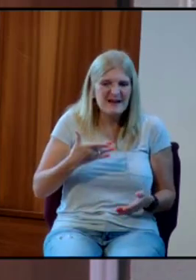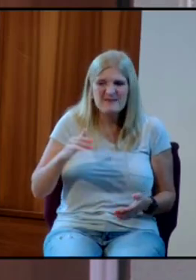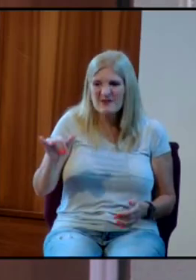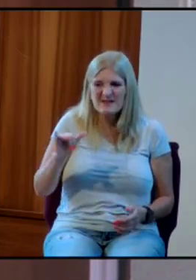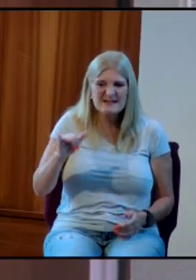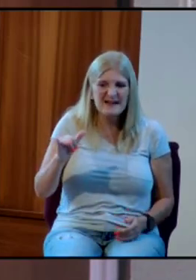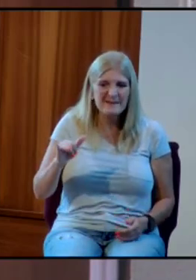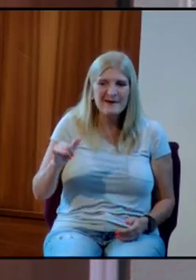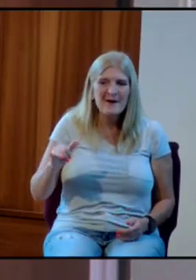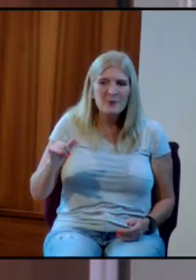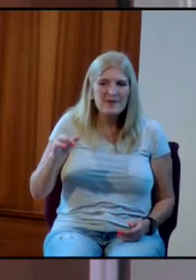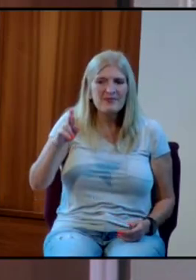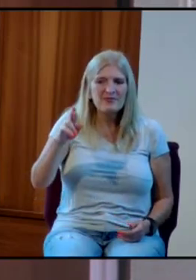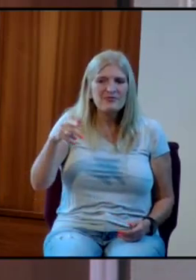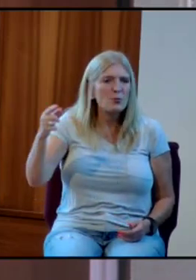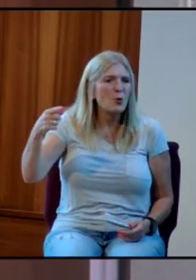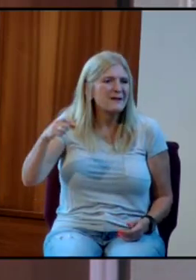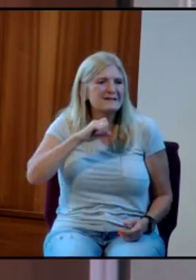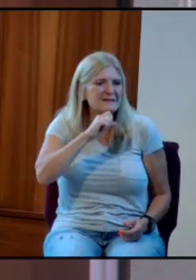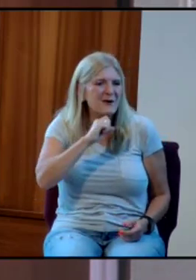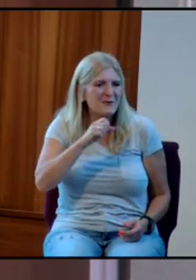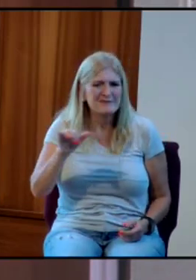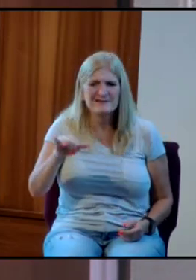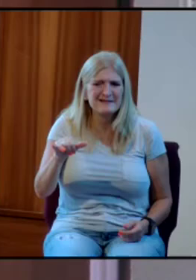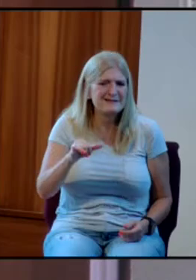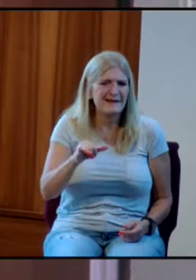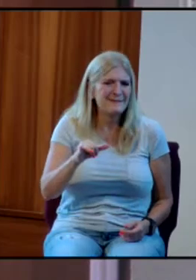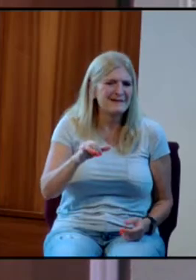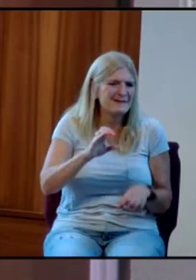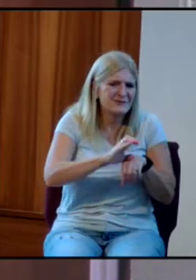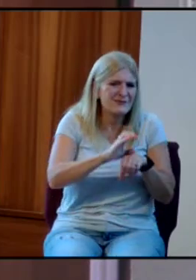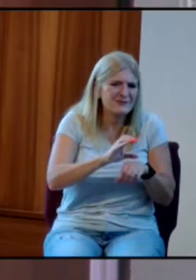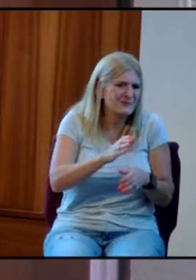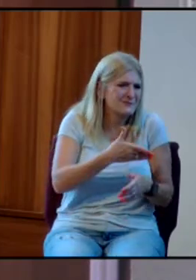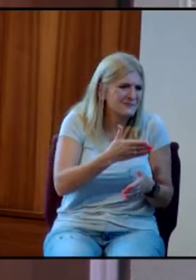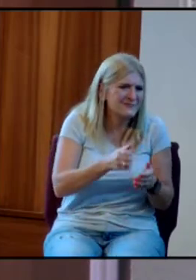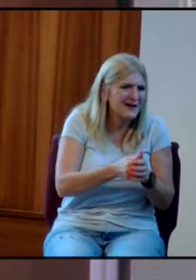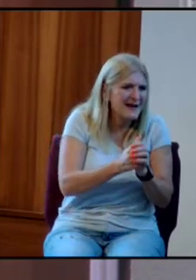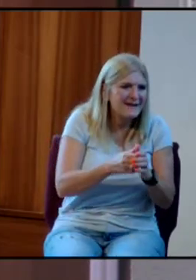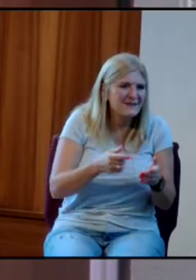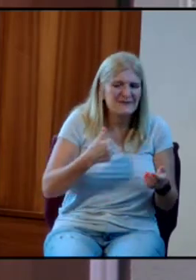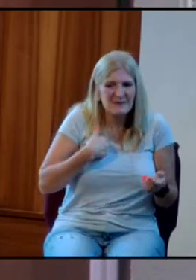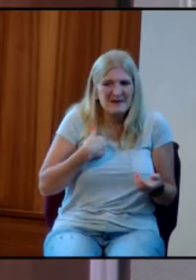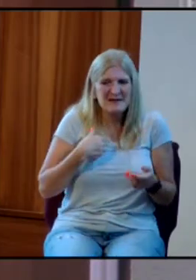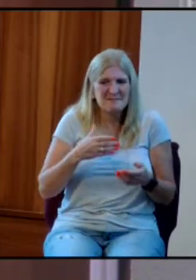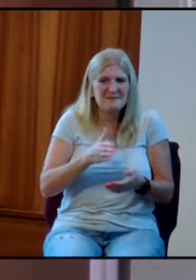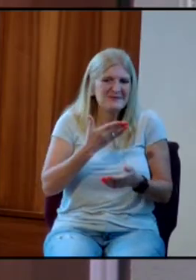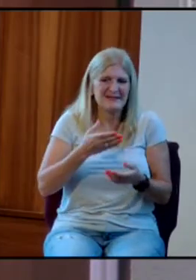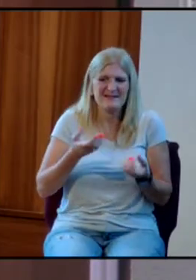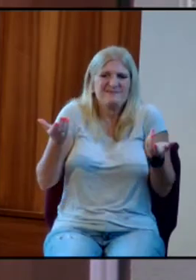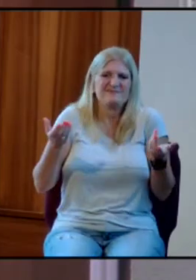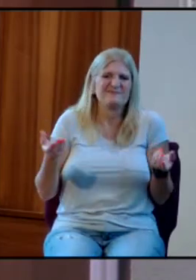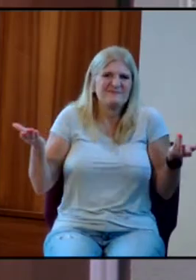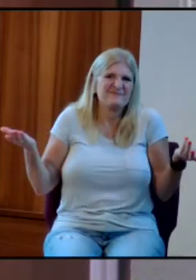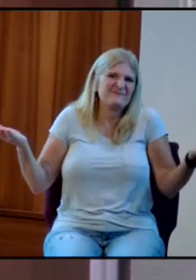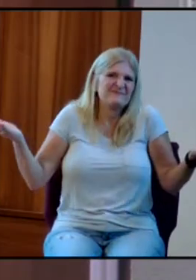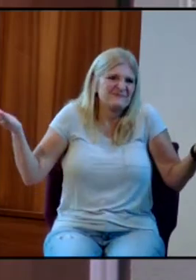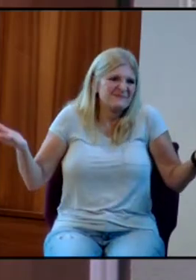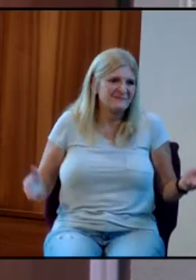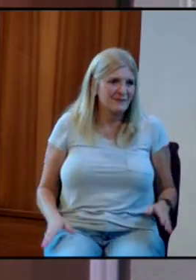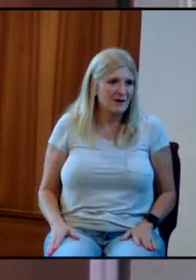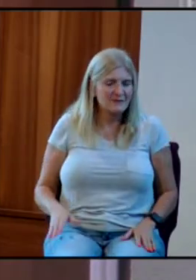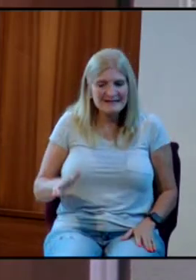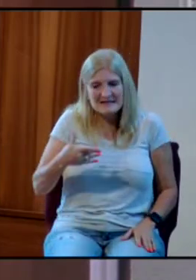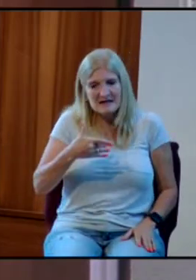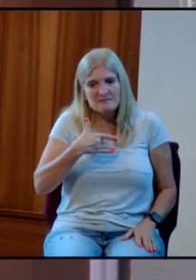band. I can get the same feeling. So, it's not just you get that music feeling. It's that